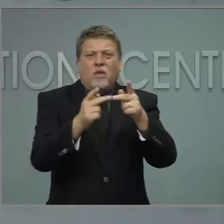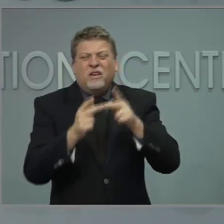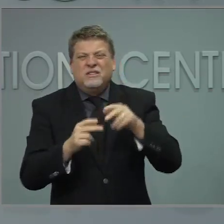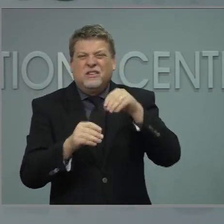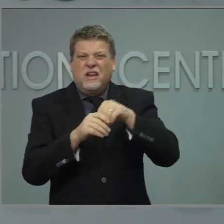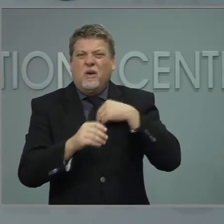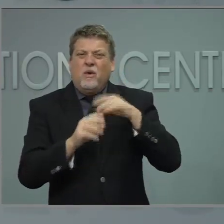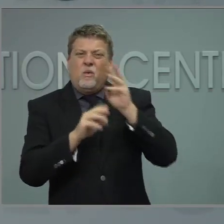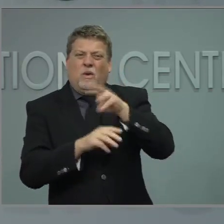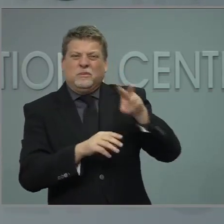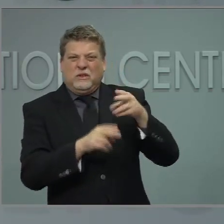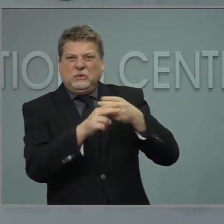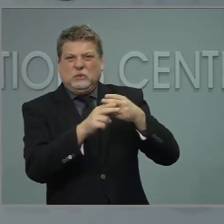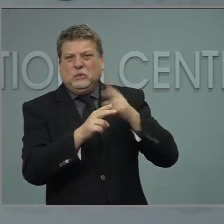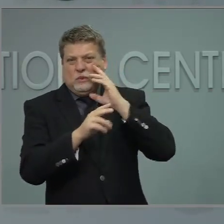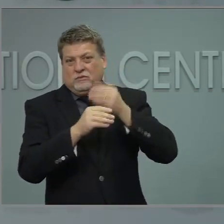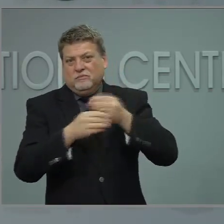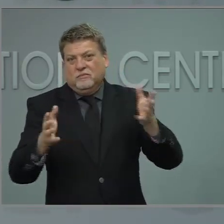Next question, please.